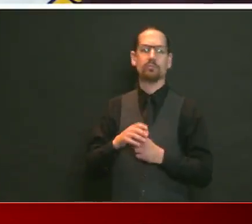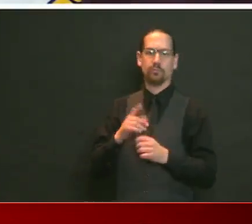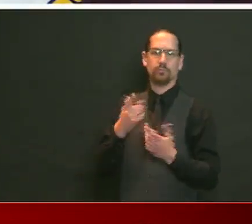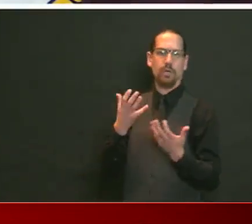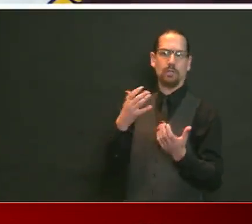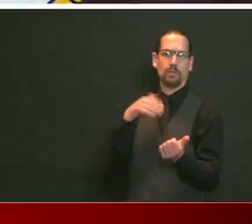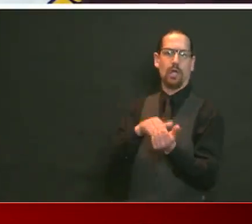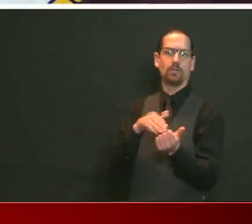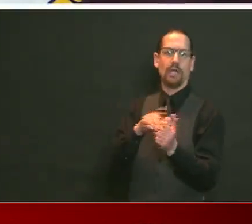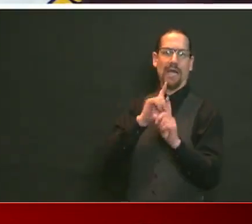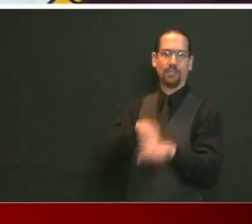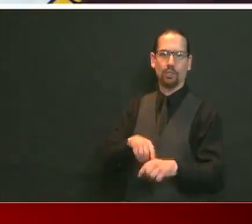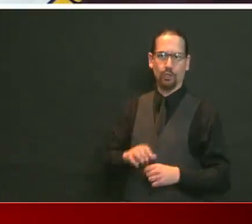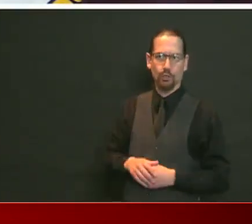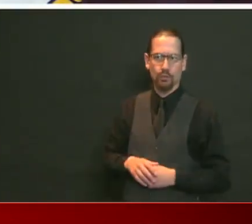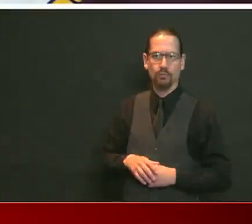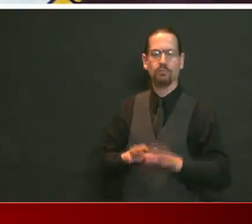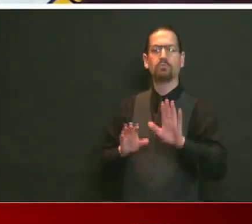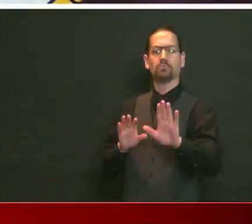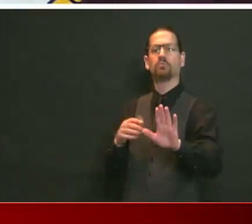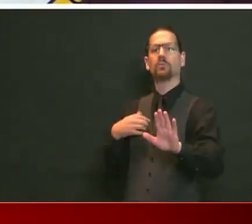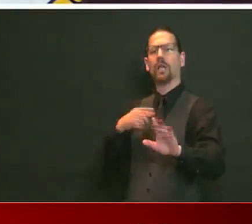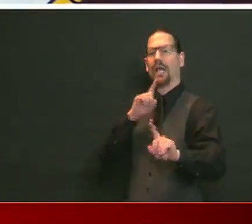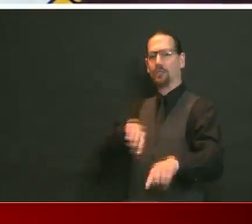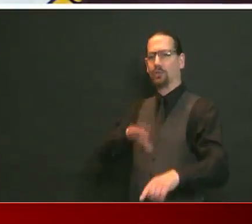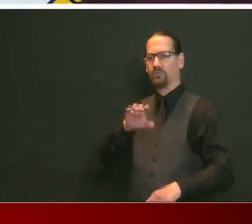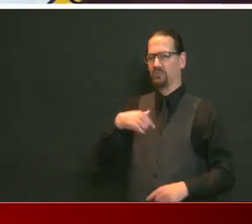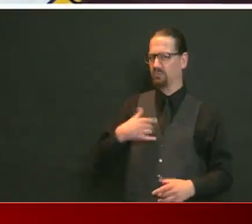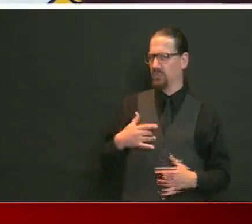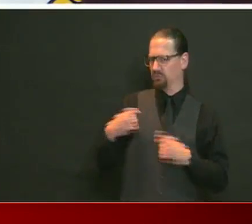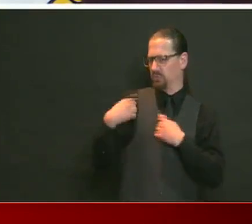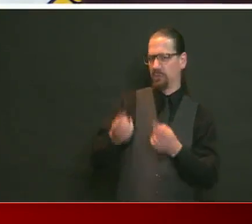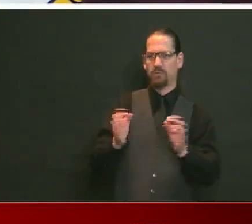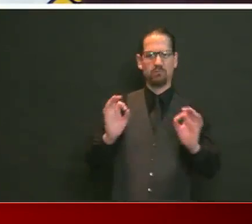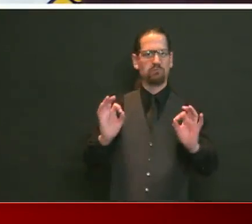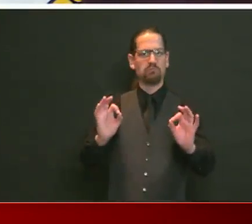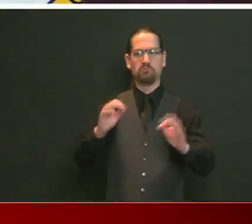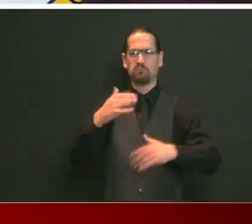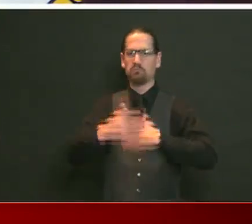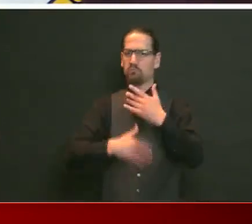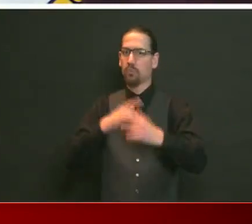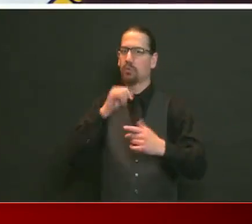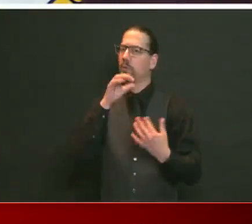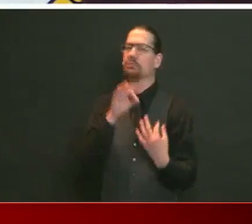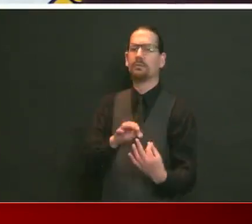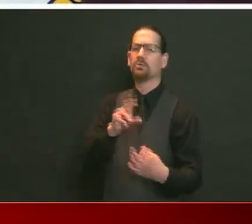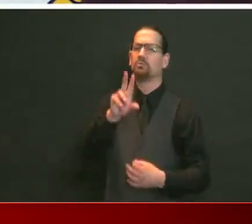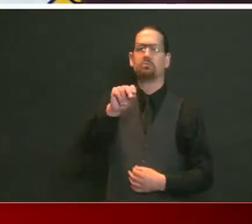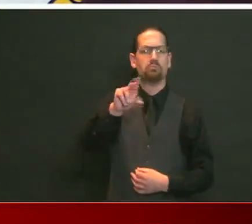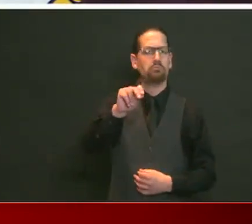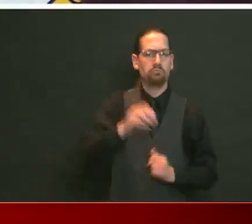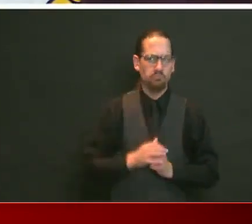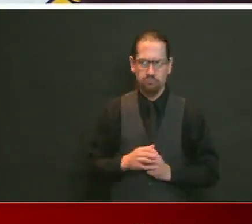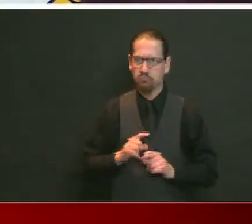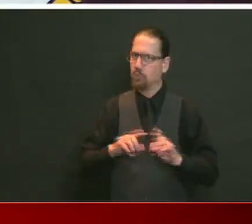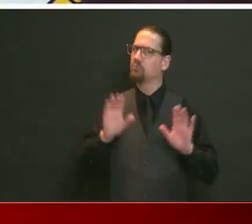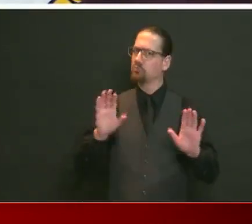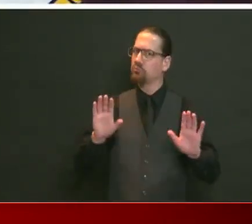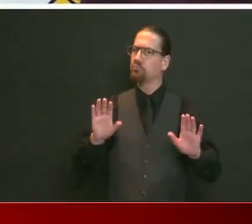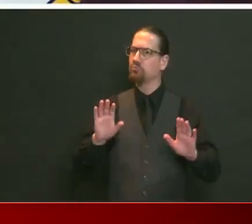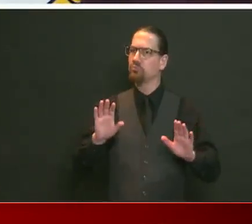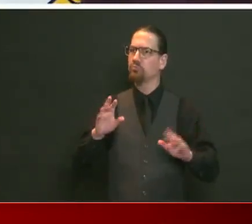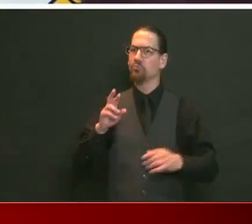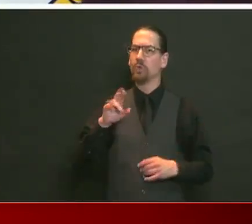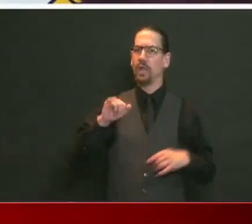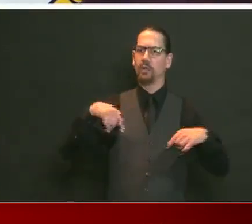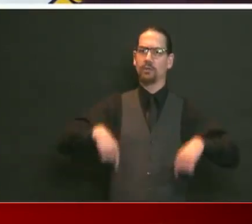feel very good about where we are with our testing. Now, it is imperfect, okay, but if you look at us compared to really